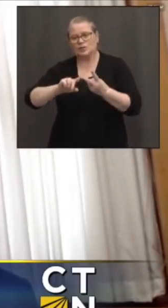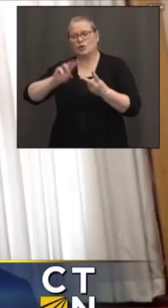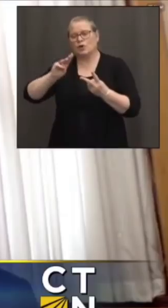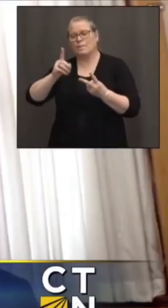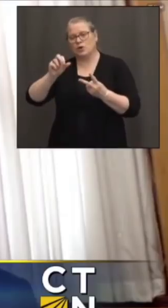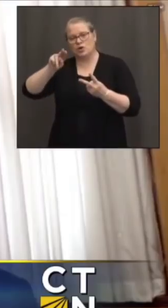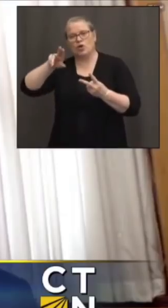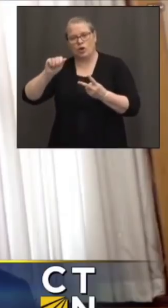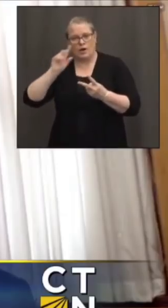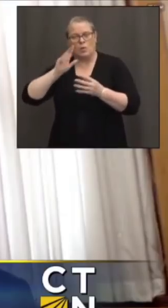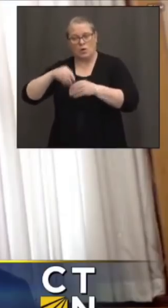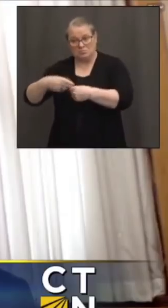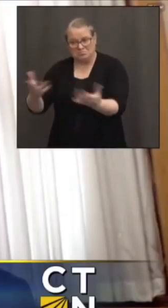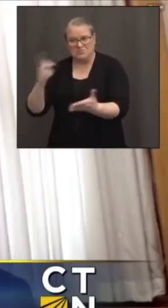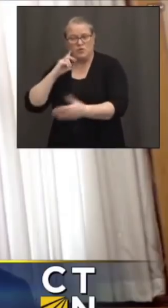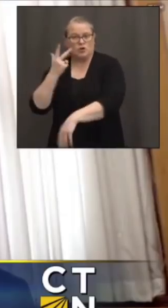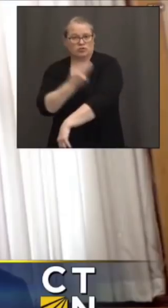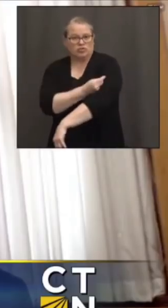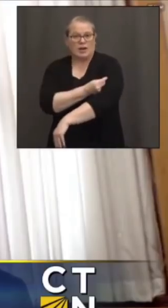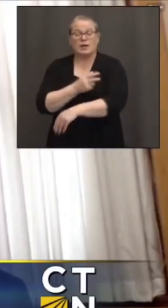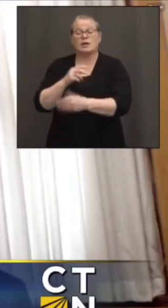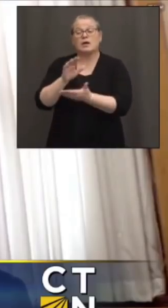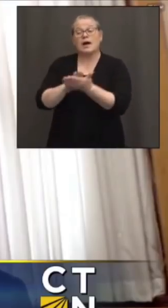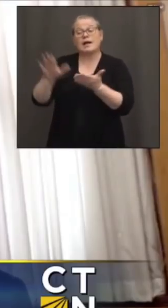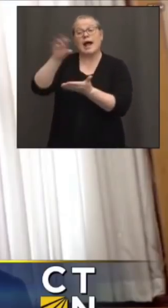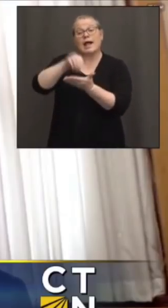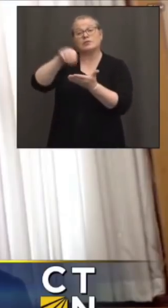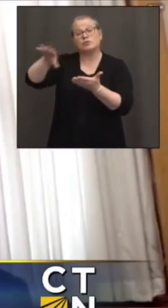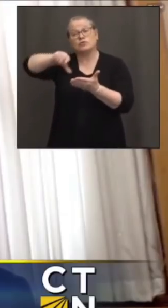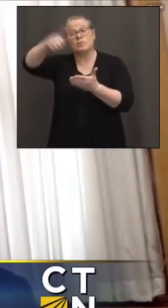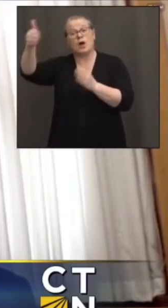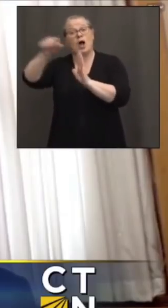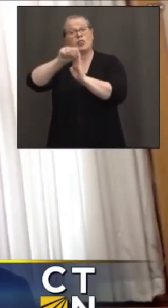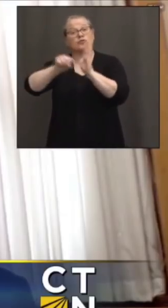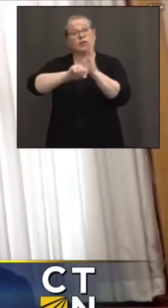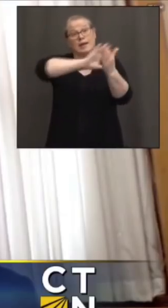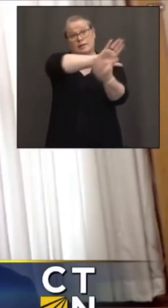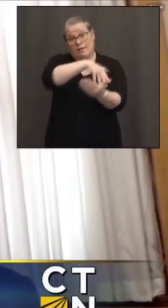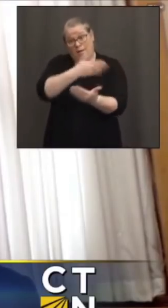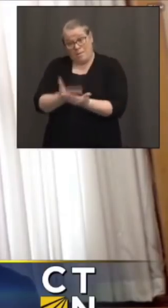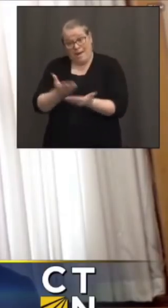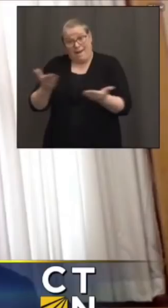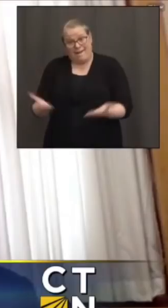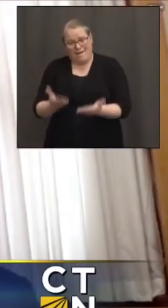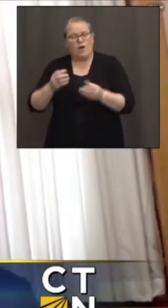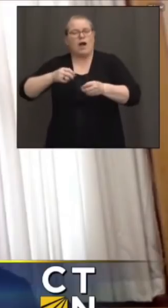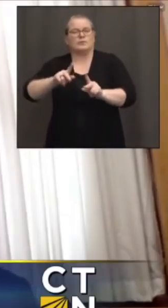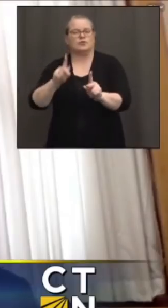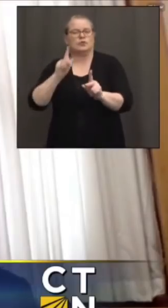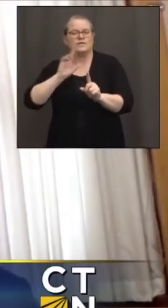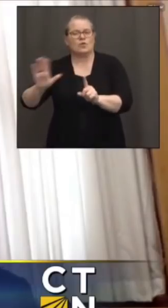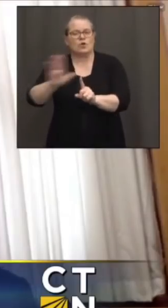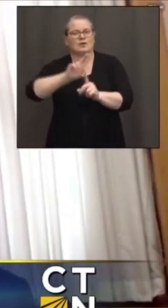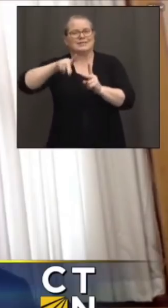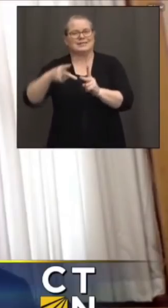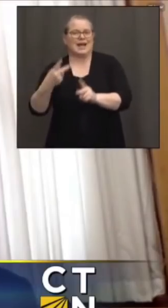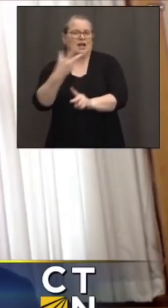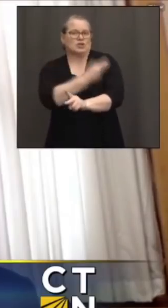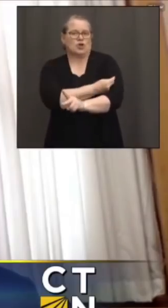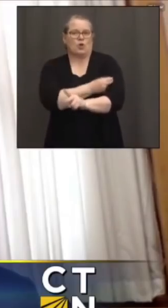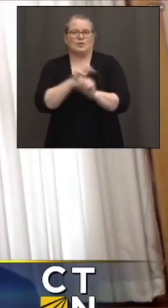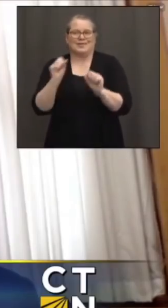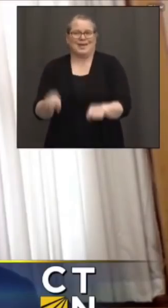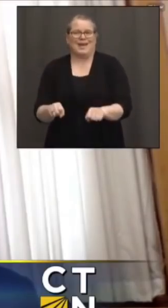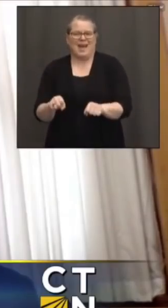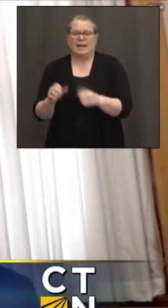and make sure that as college students return from other states, we have opportunities available for them for their second dose appointments, even if that